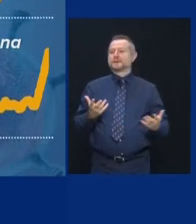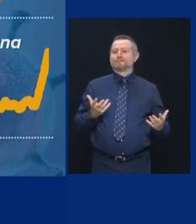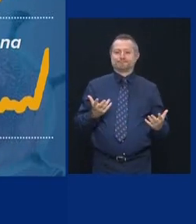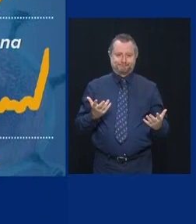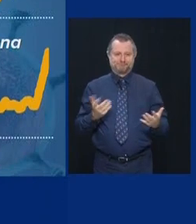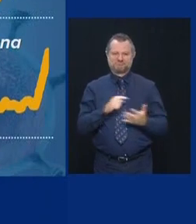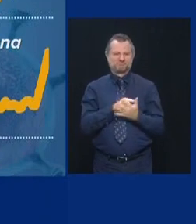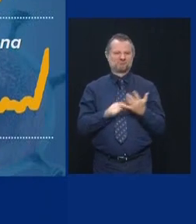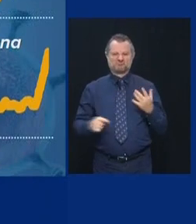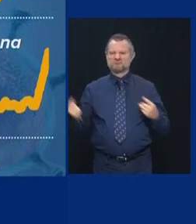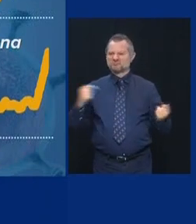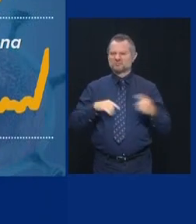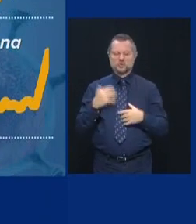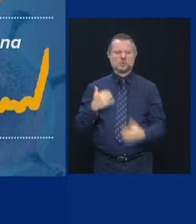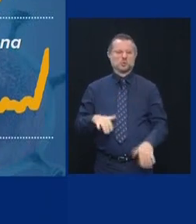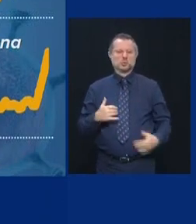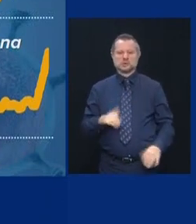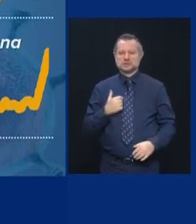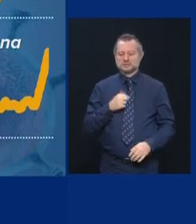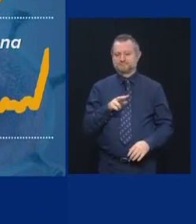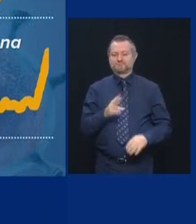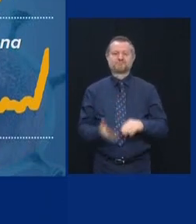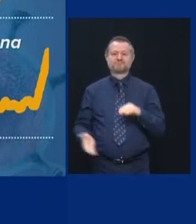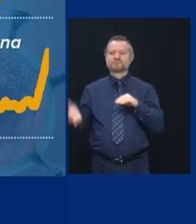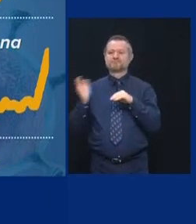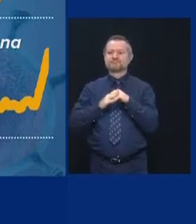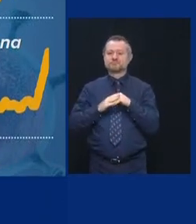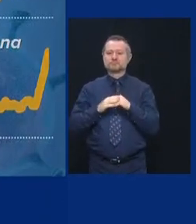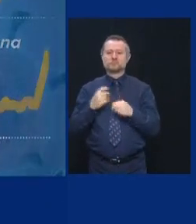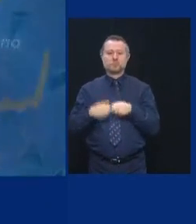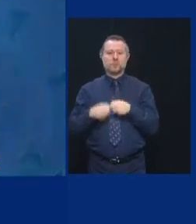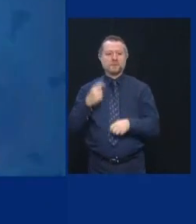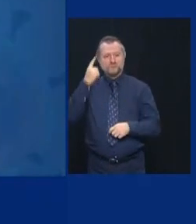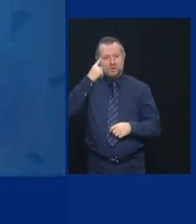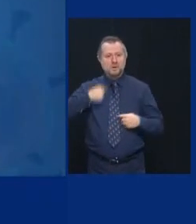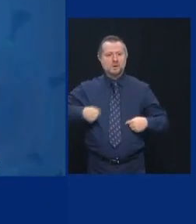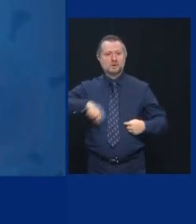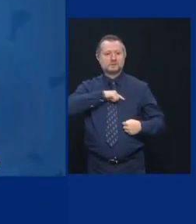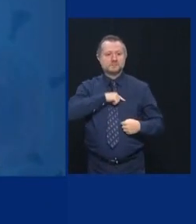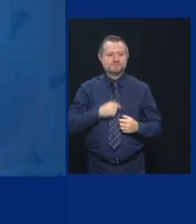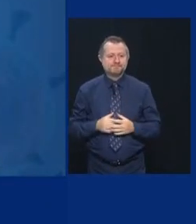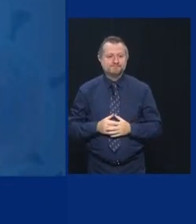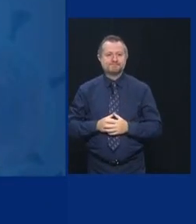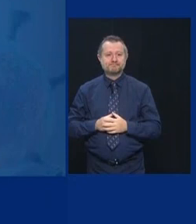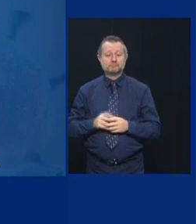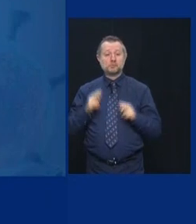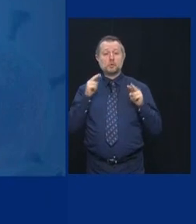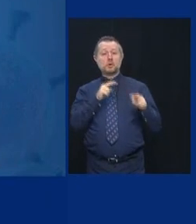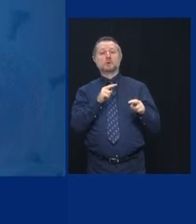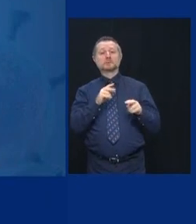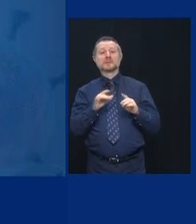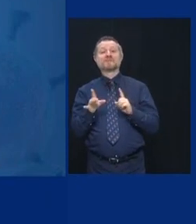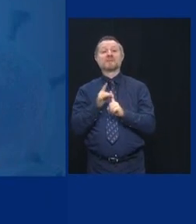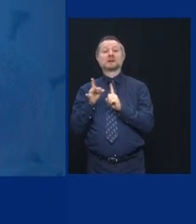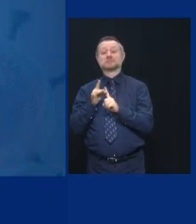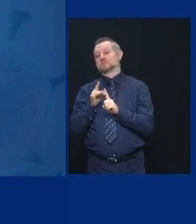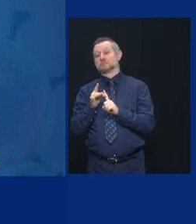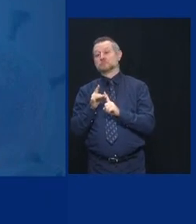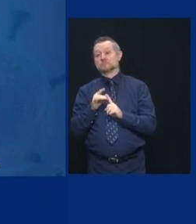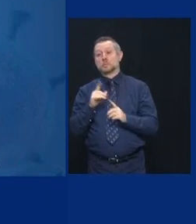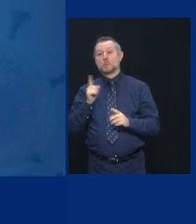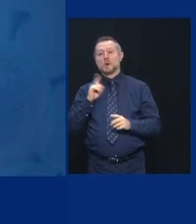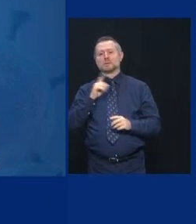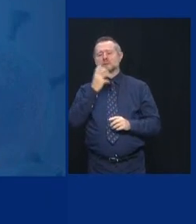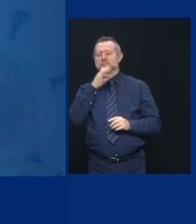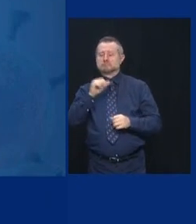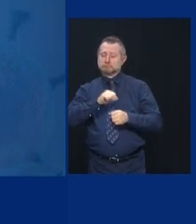that's an added problem for us. If you look at the hot spot infection rate